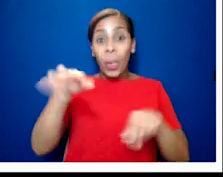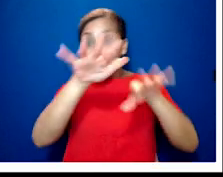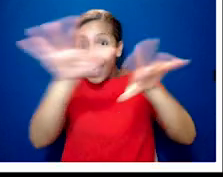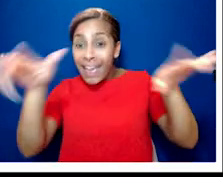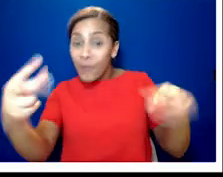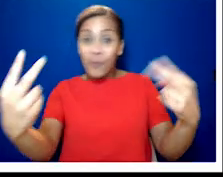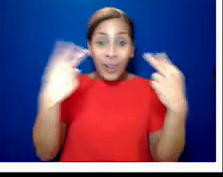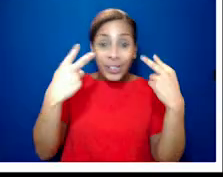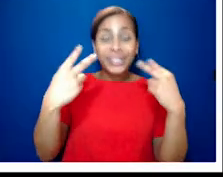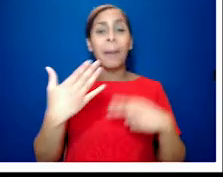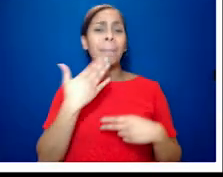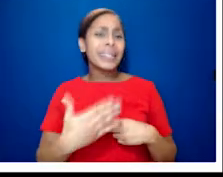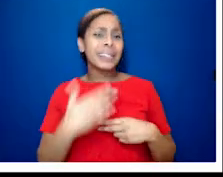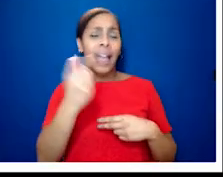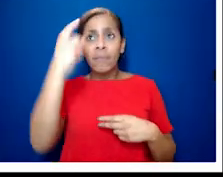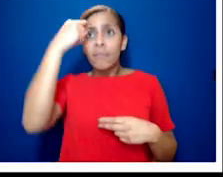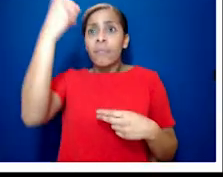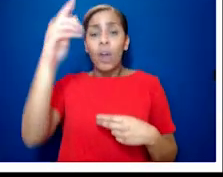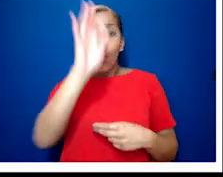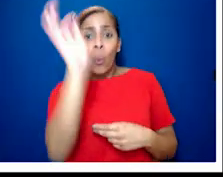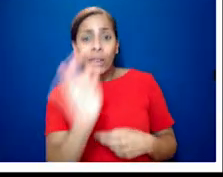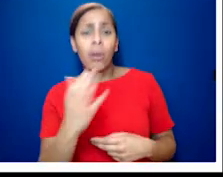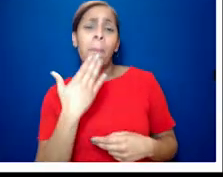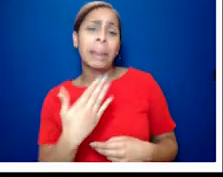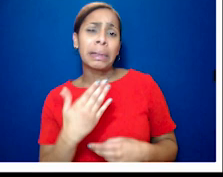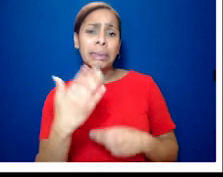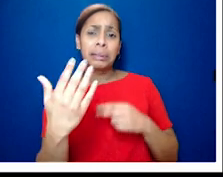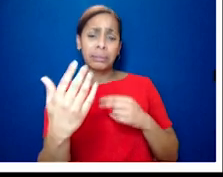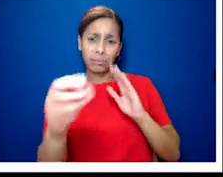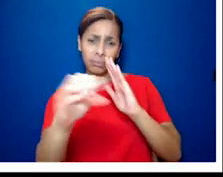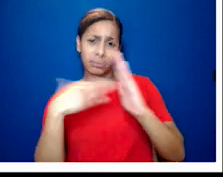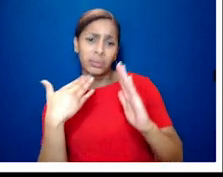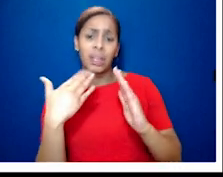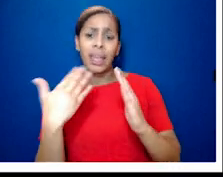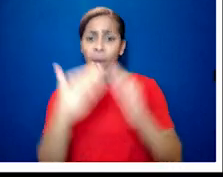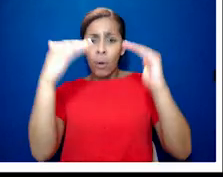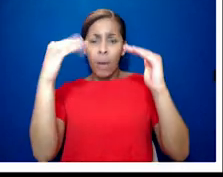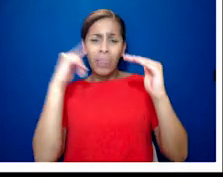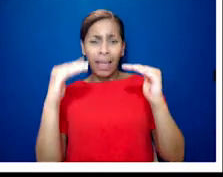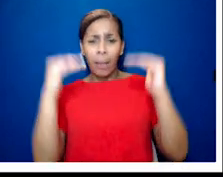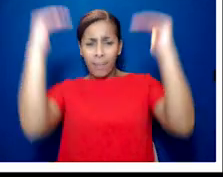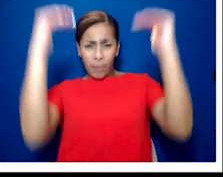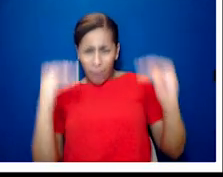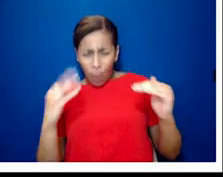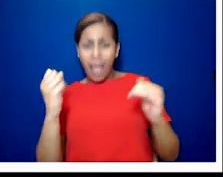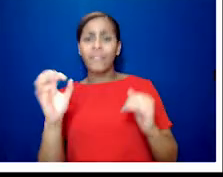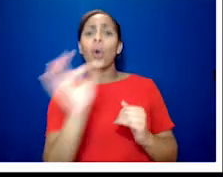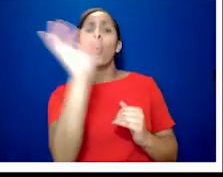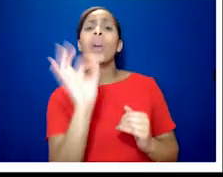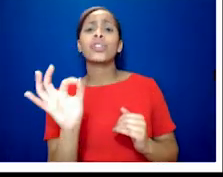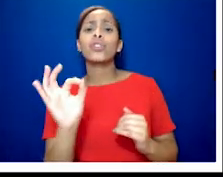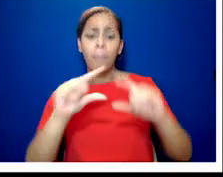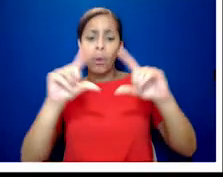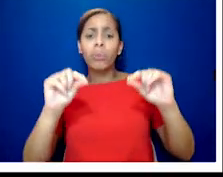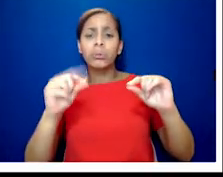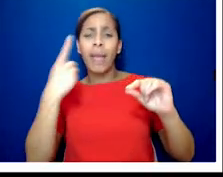is to submit a question so please do that on the question box which i think is above us let me just double check no it's below us there you go